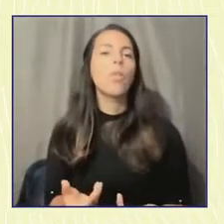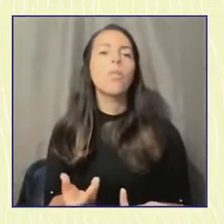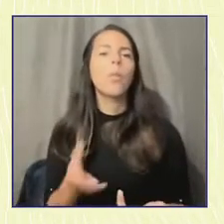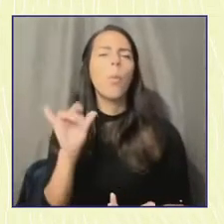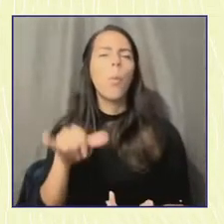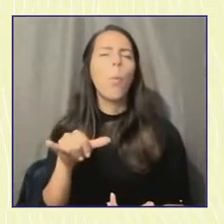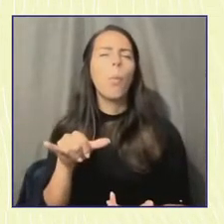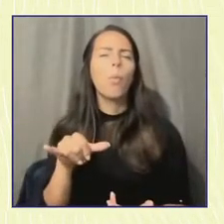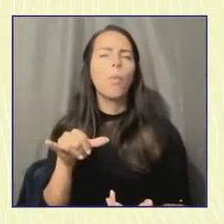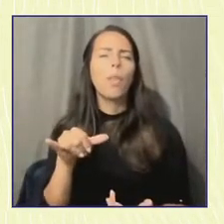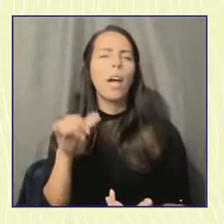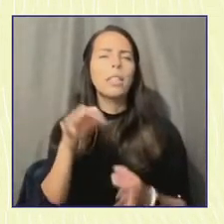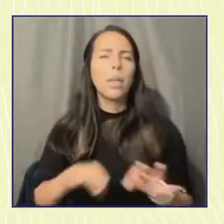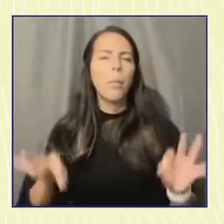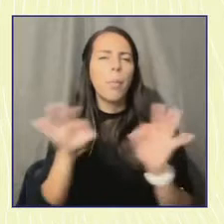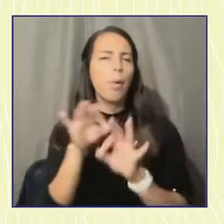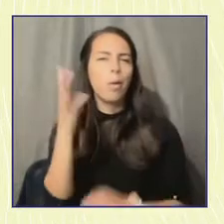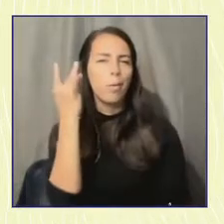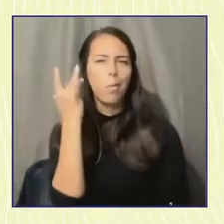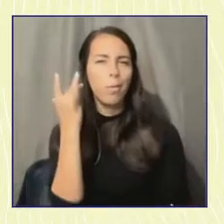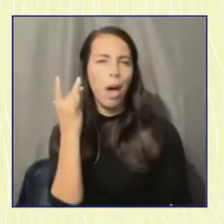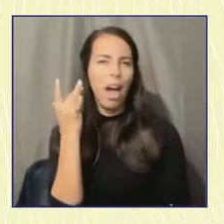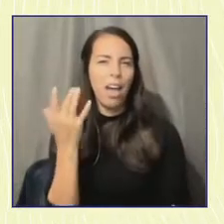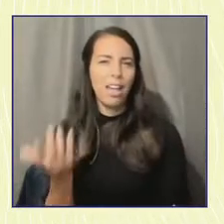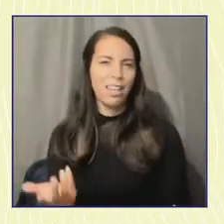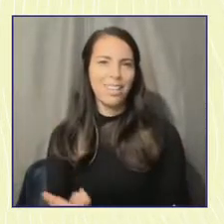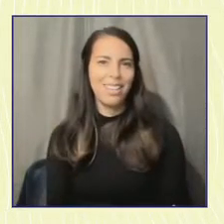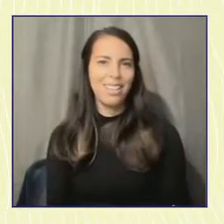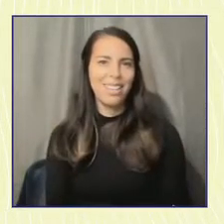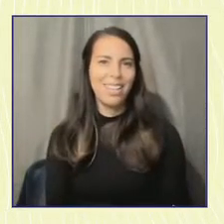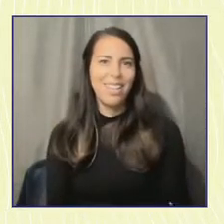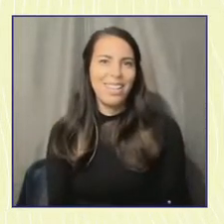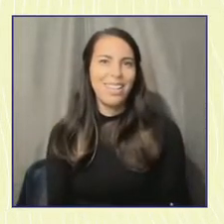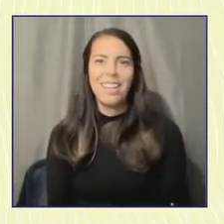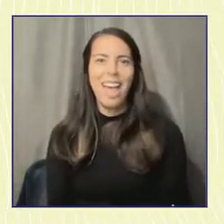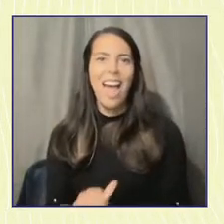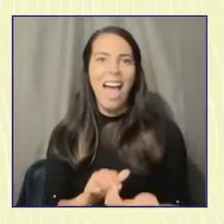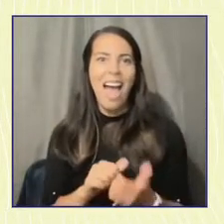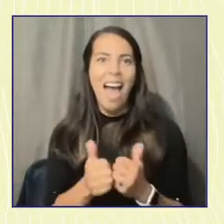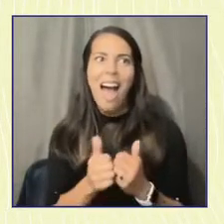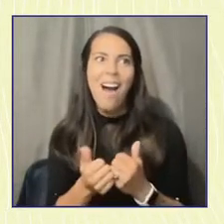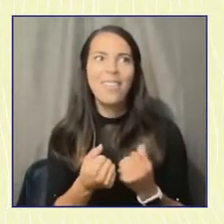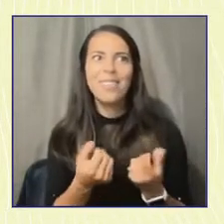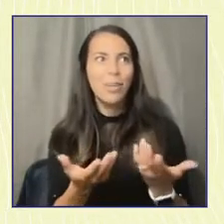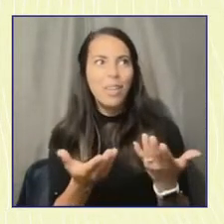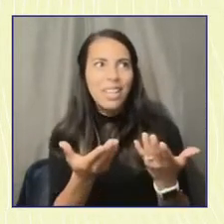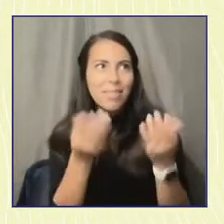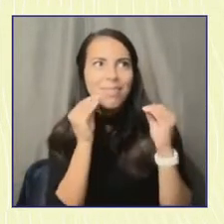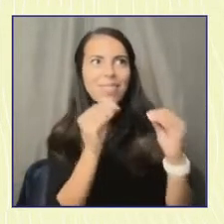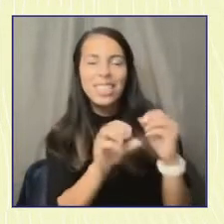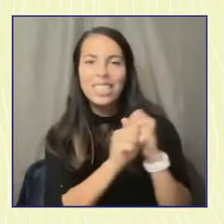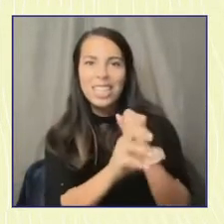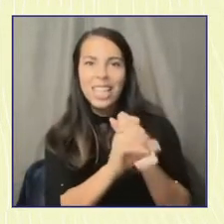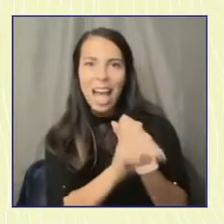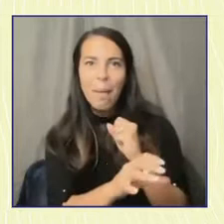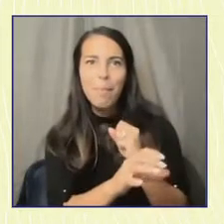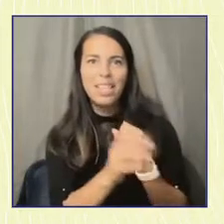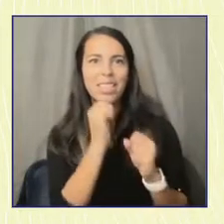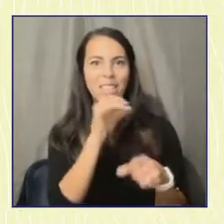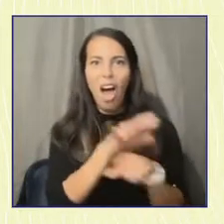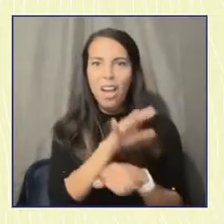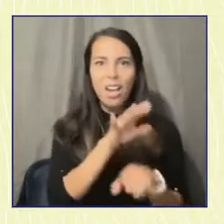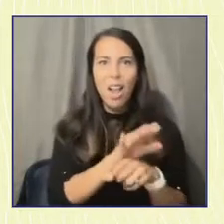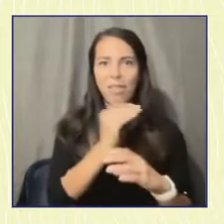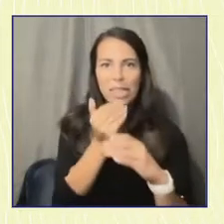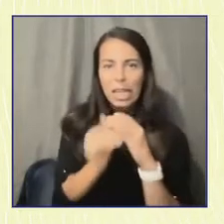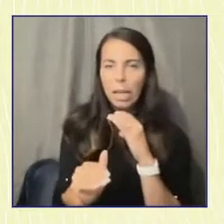piece of this conversation? Like, how do we get campaigns to understand that it's not, people aren't just going to give you something if you ask them for it.